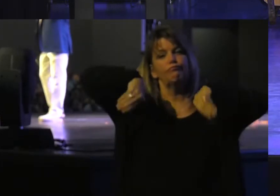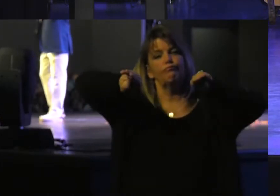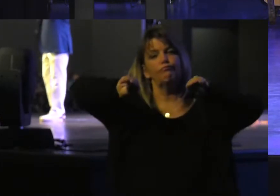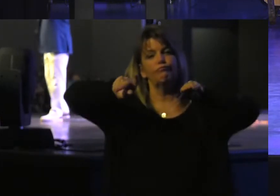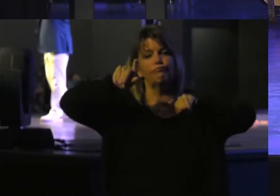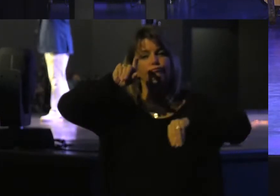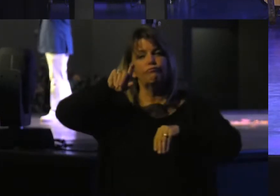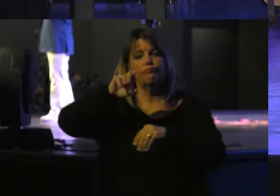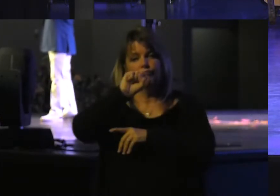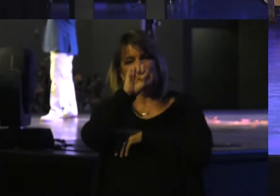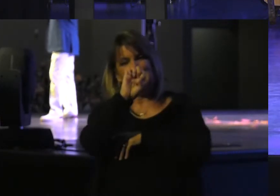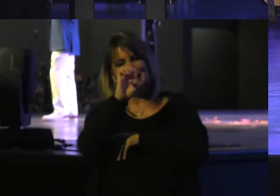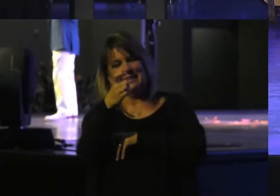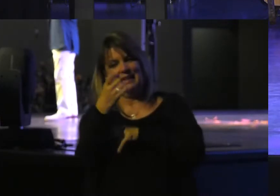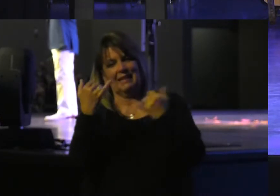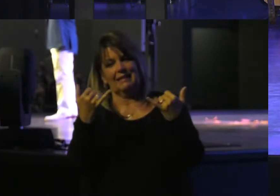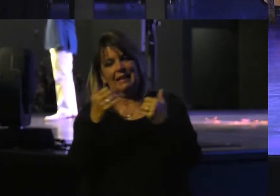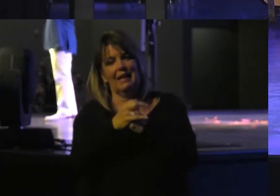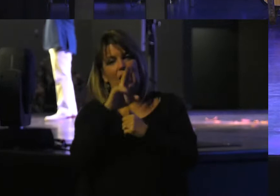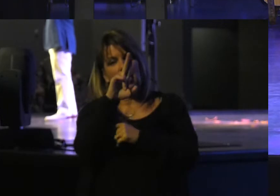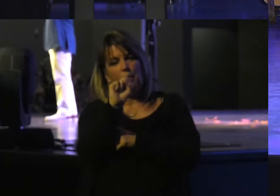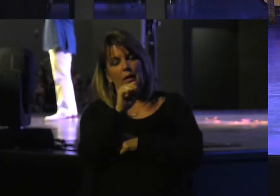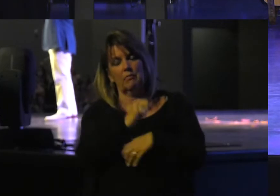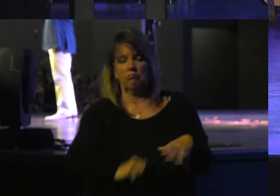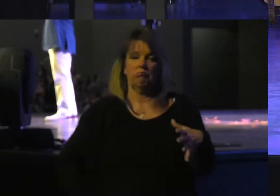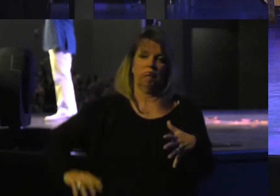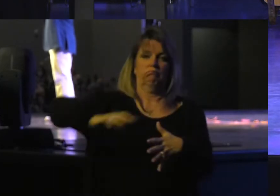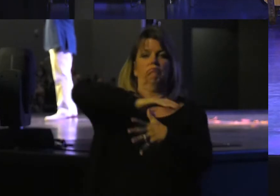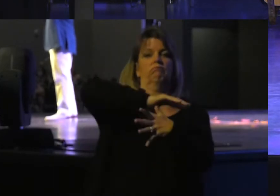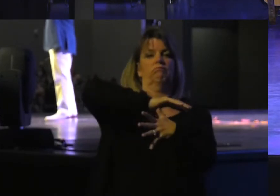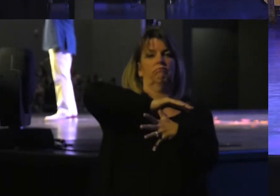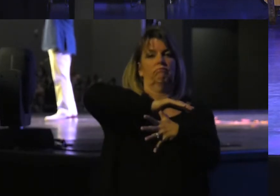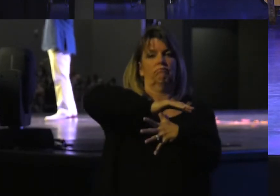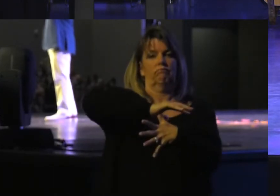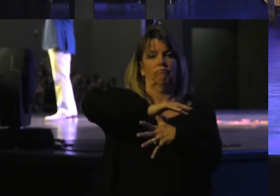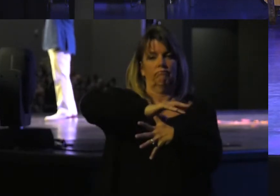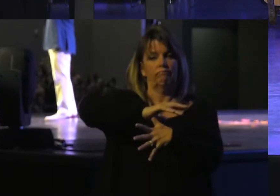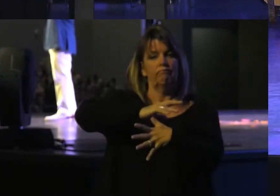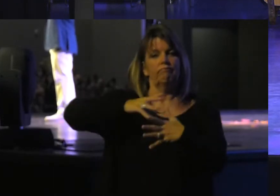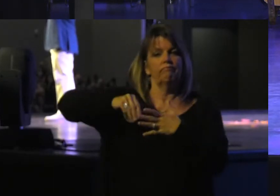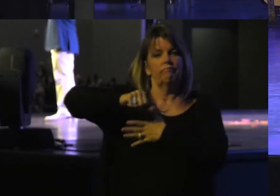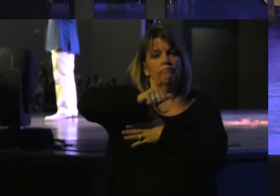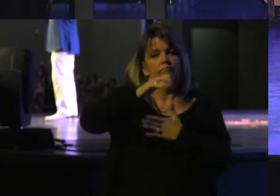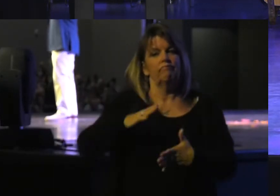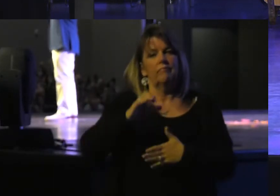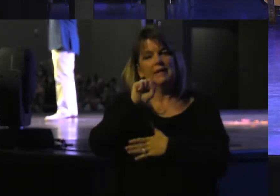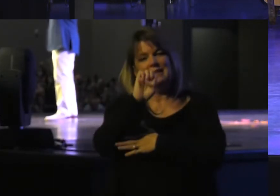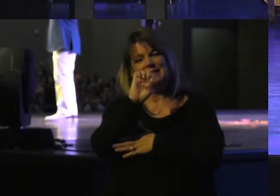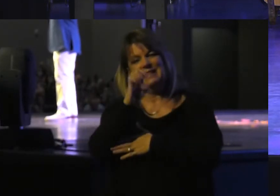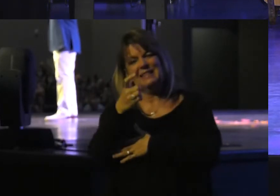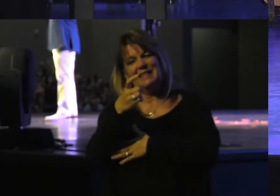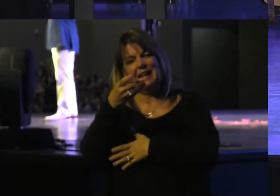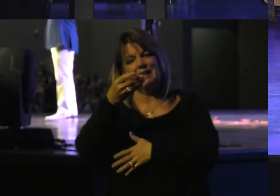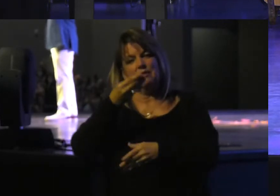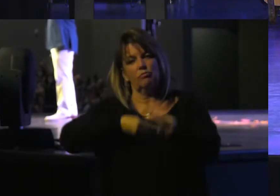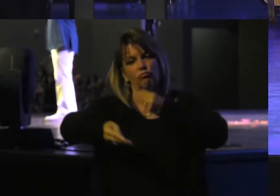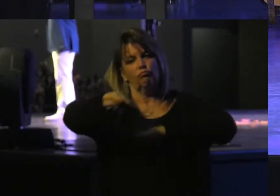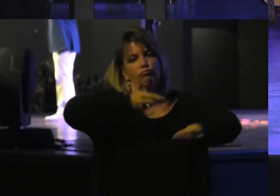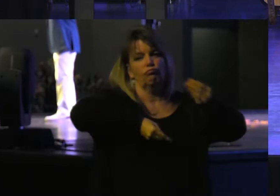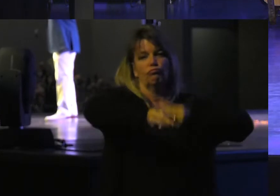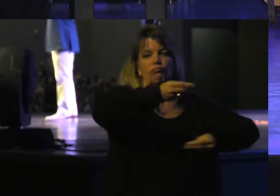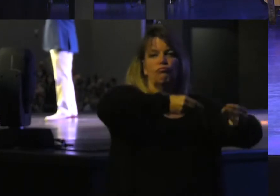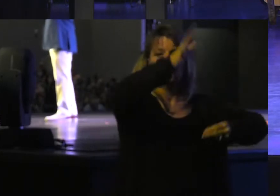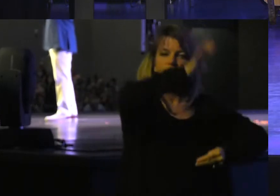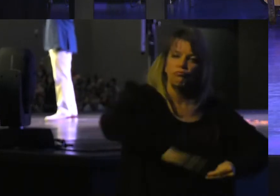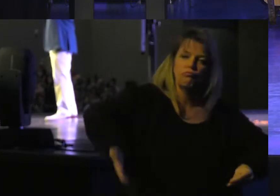United States Of America Is the number one consumer Of sex trafficking In the